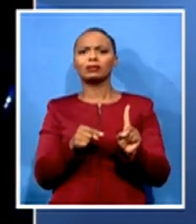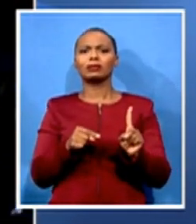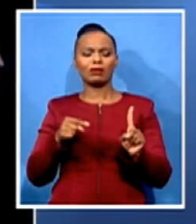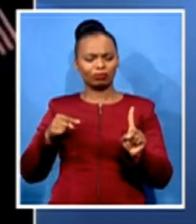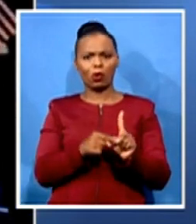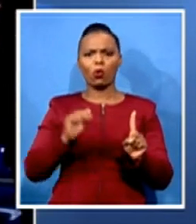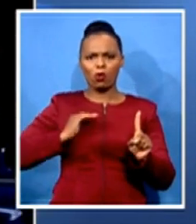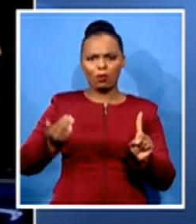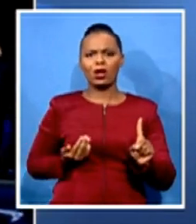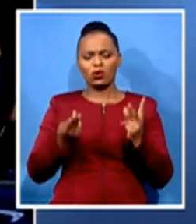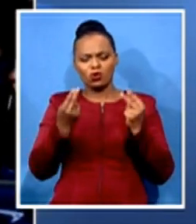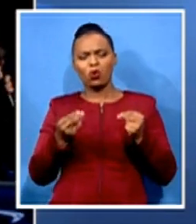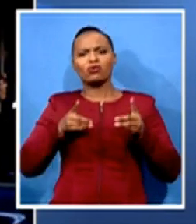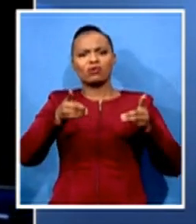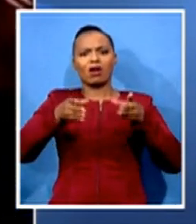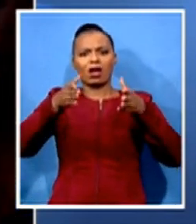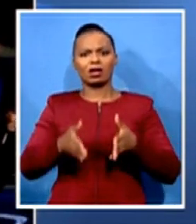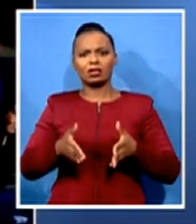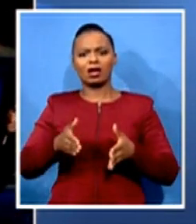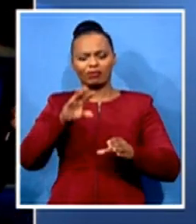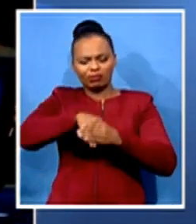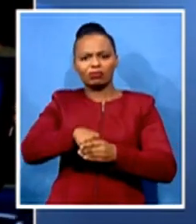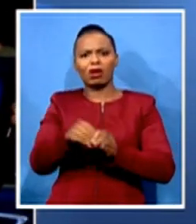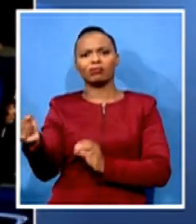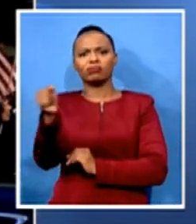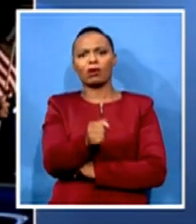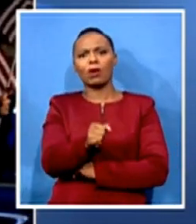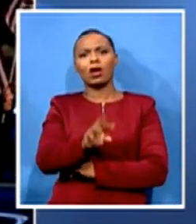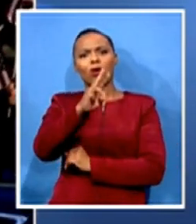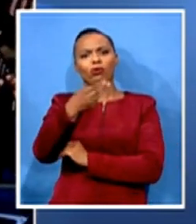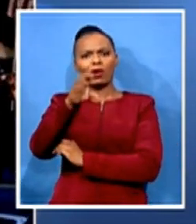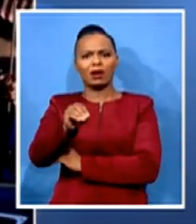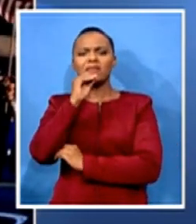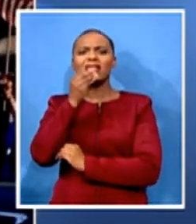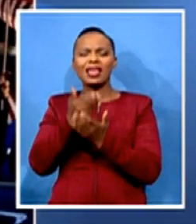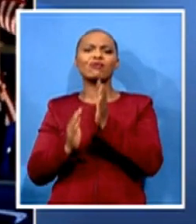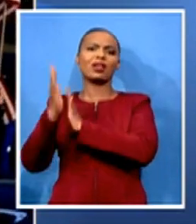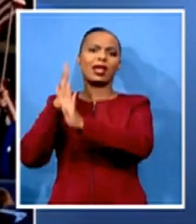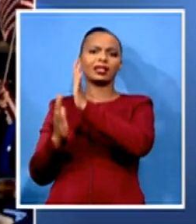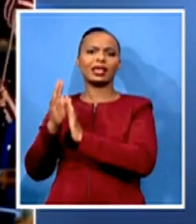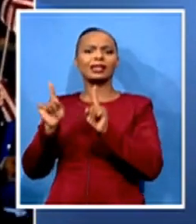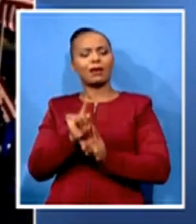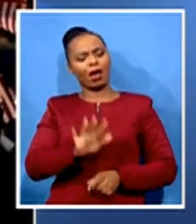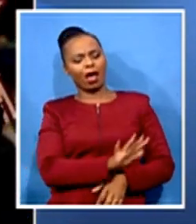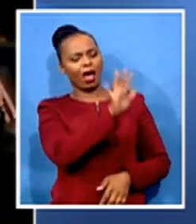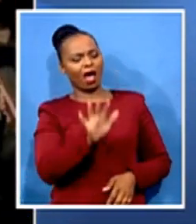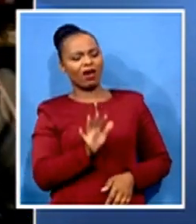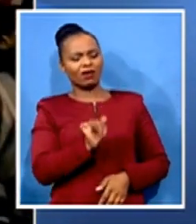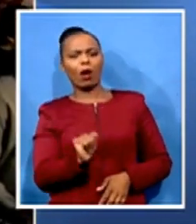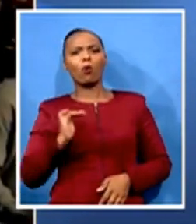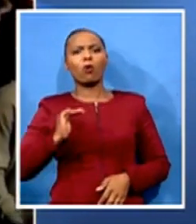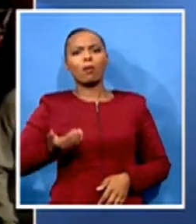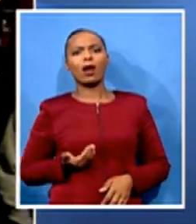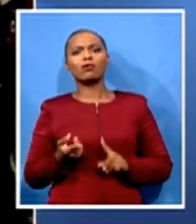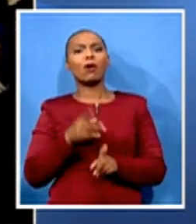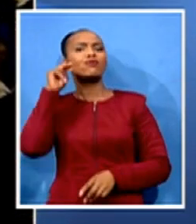Organization. It was going to be history. An African woman from Nigeria, but who also